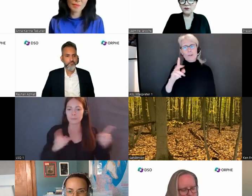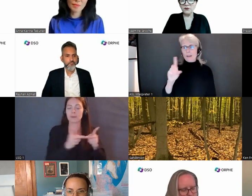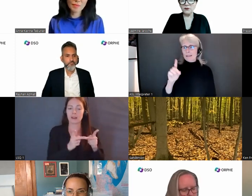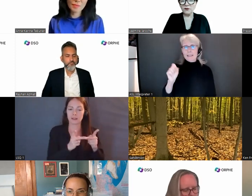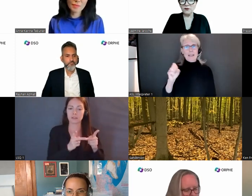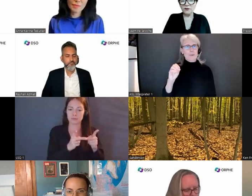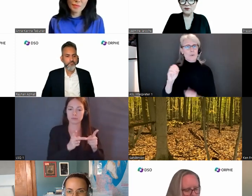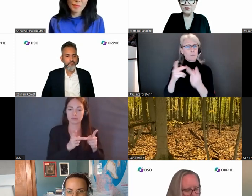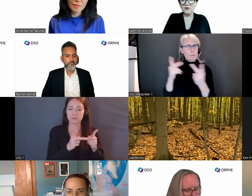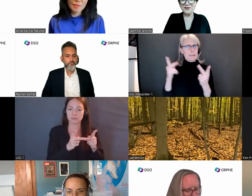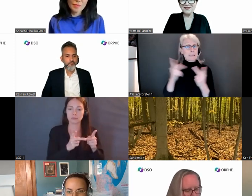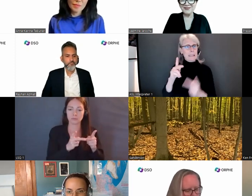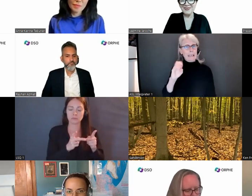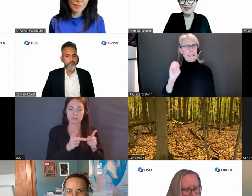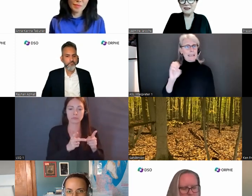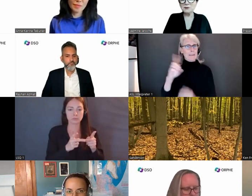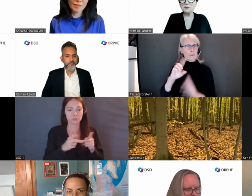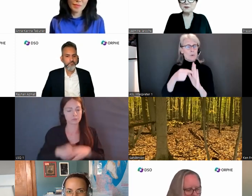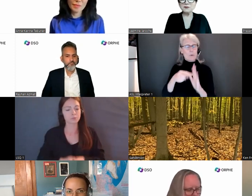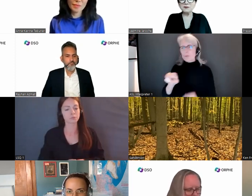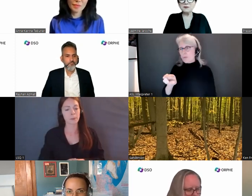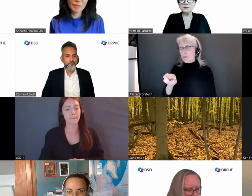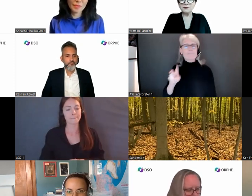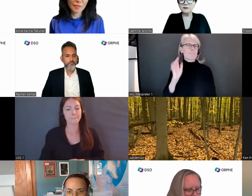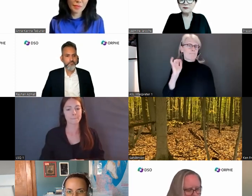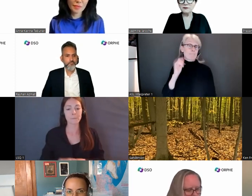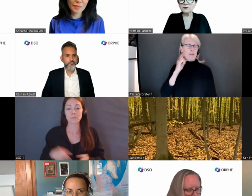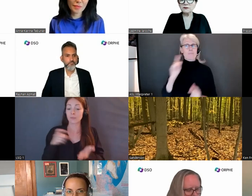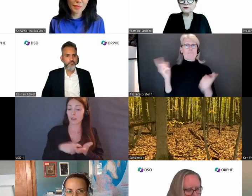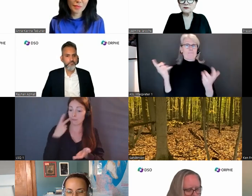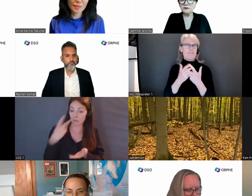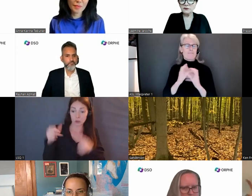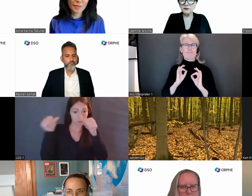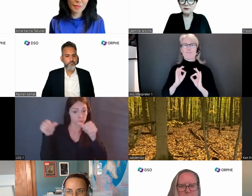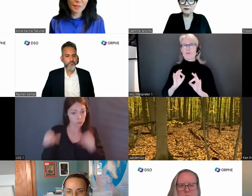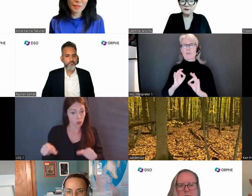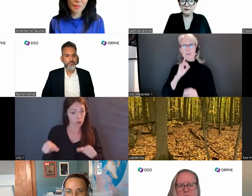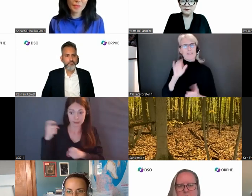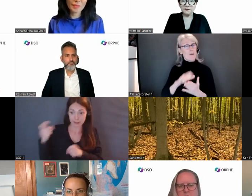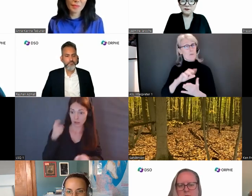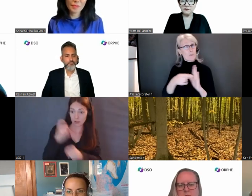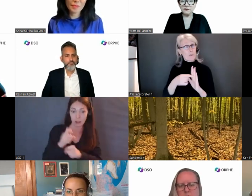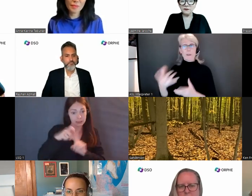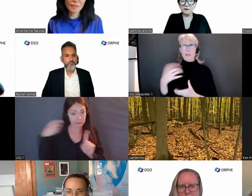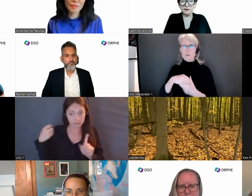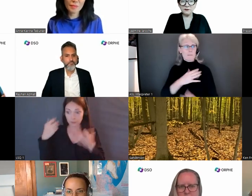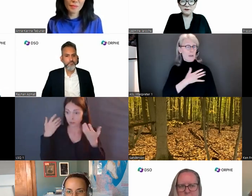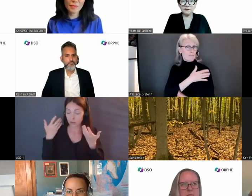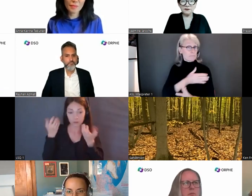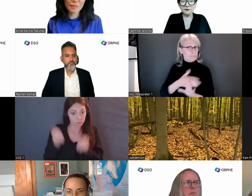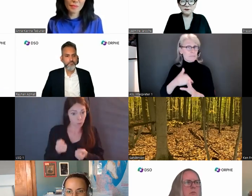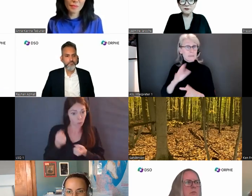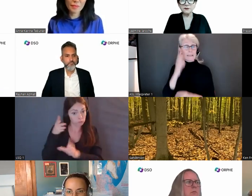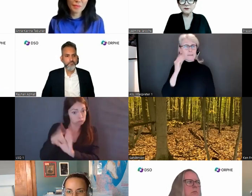the DSO executive director role, I couldn't imagine a better fit. A role that literally combined all my experience in human rights,